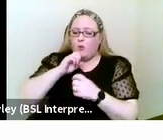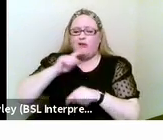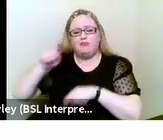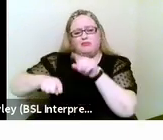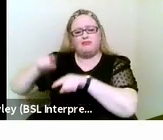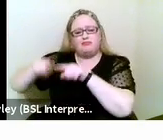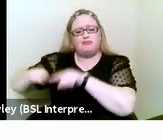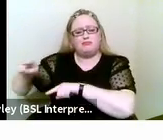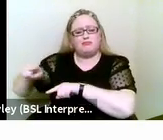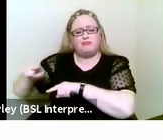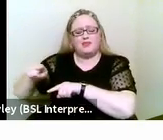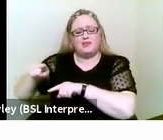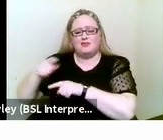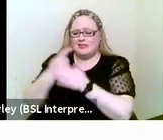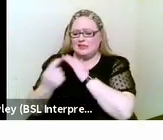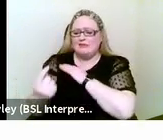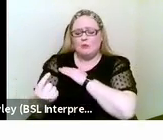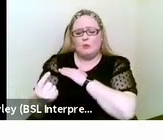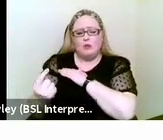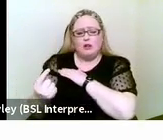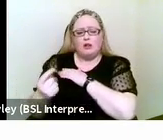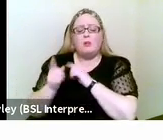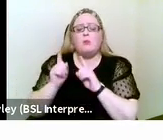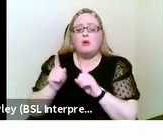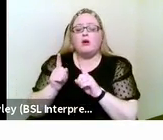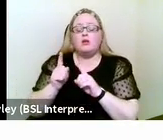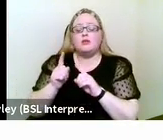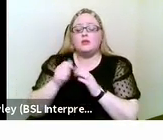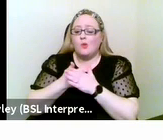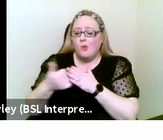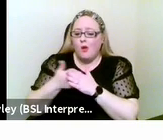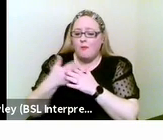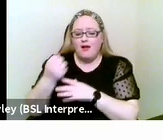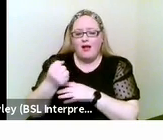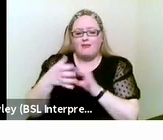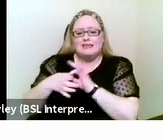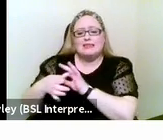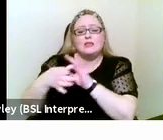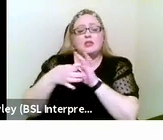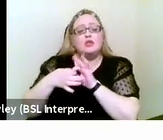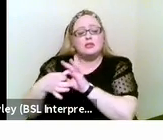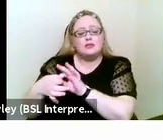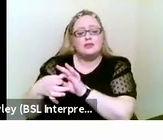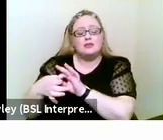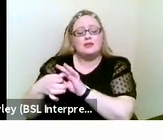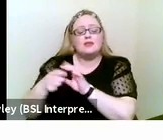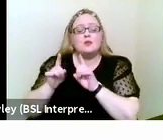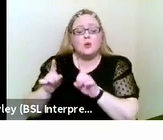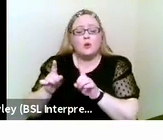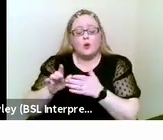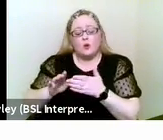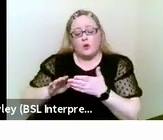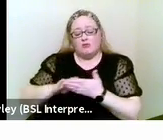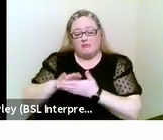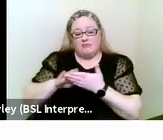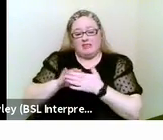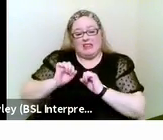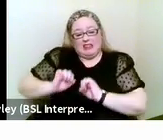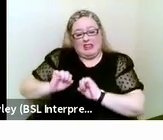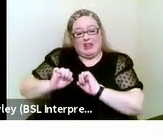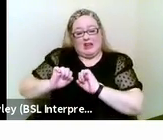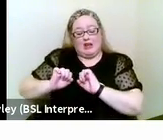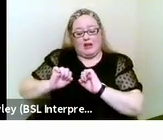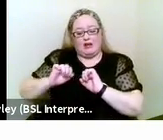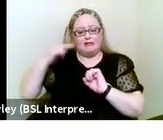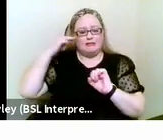thing that they often have in common is this idea of synergy it is the combination of the two